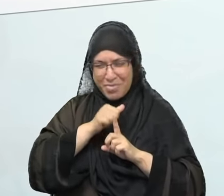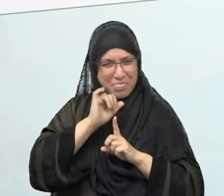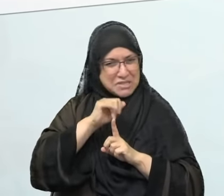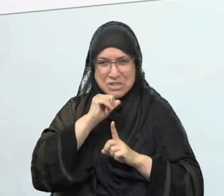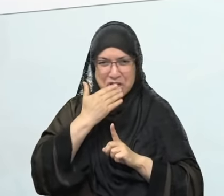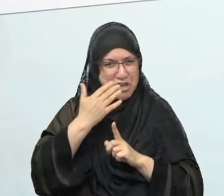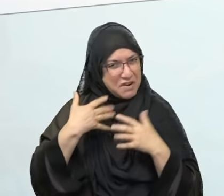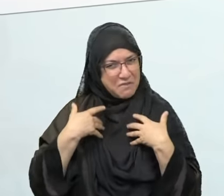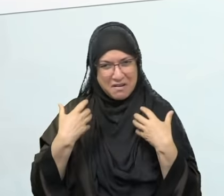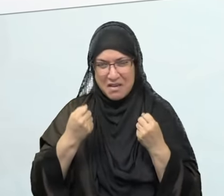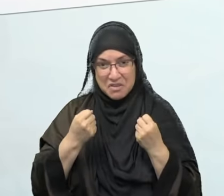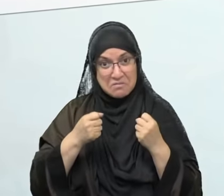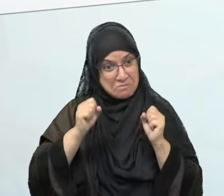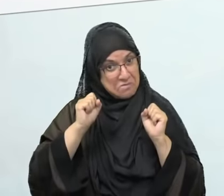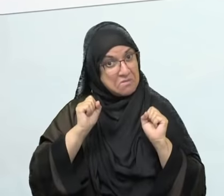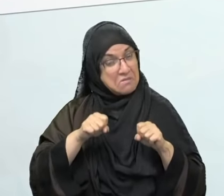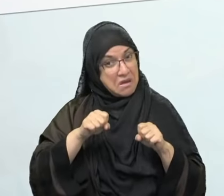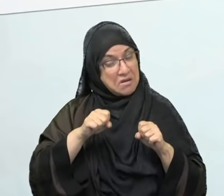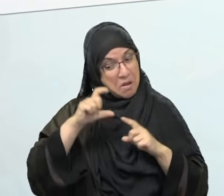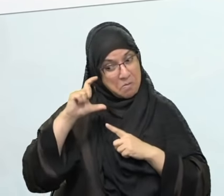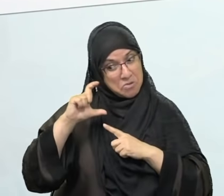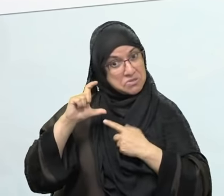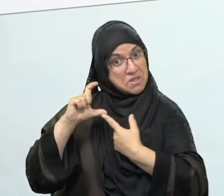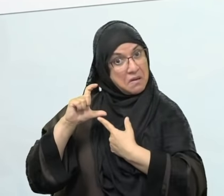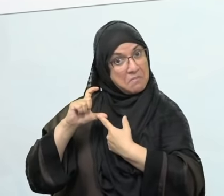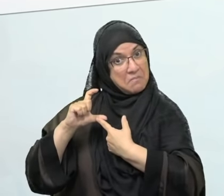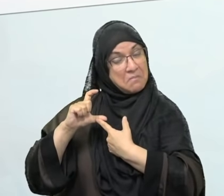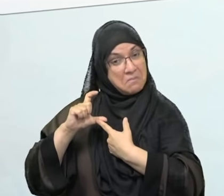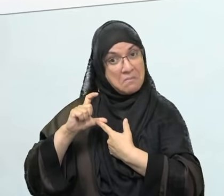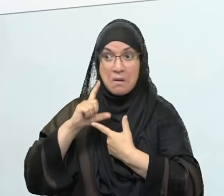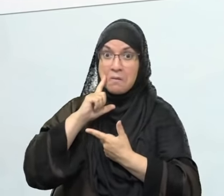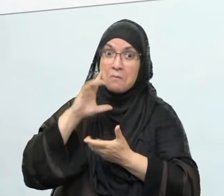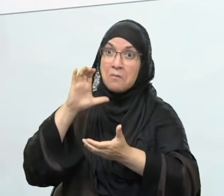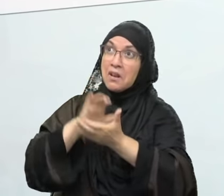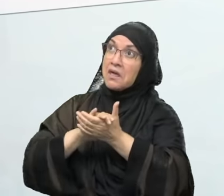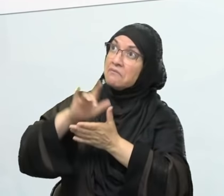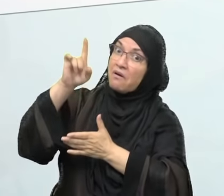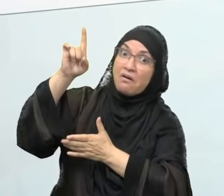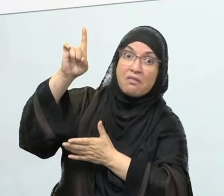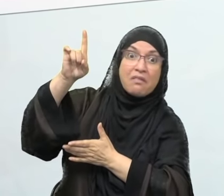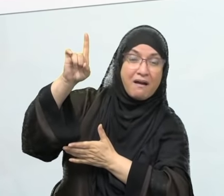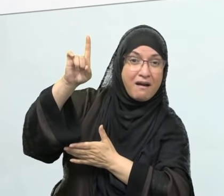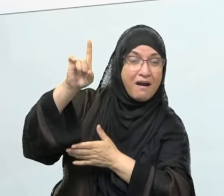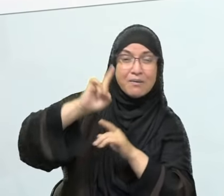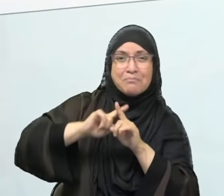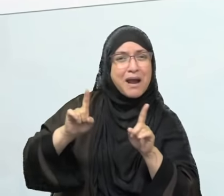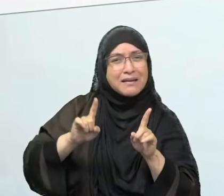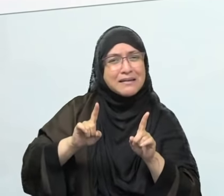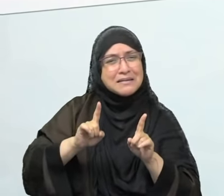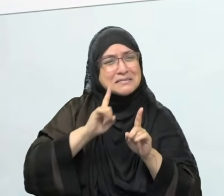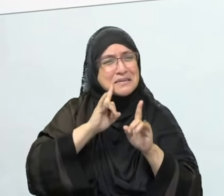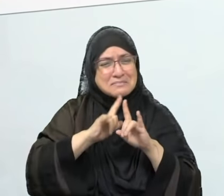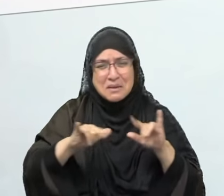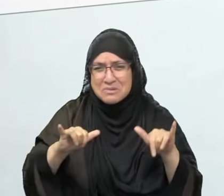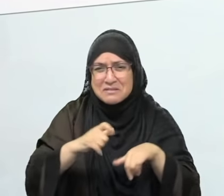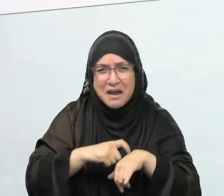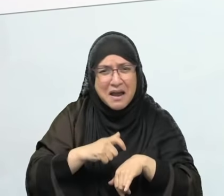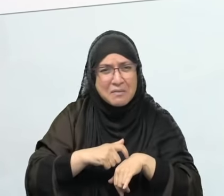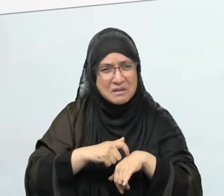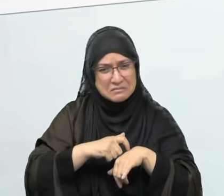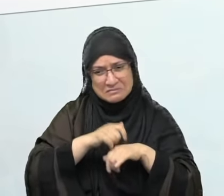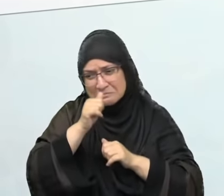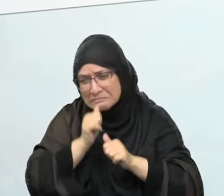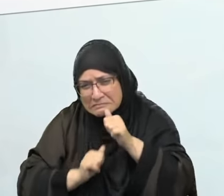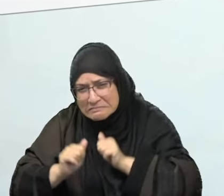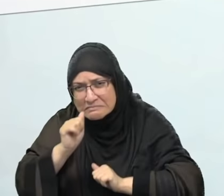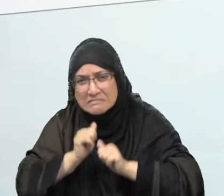but they suffer from the quality of being cowardly? And the Prophet sallallahu alayhi sallam said, Na'am, yes. Faqeela lahu,